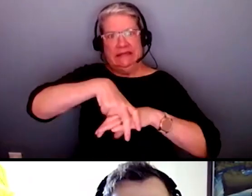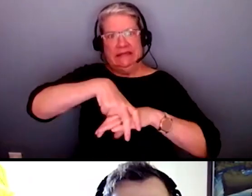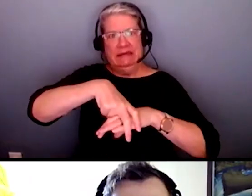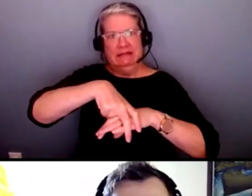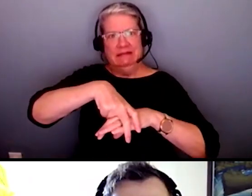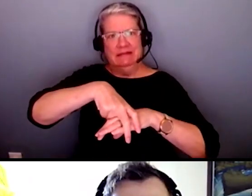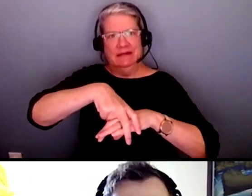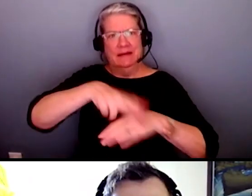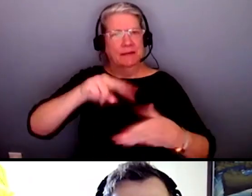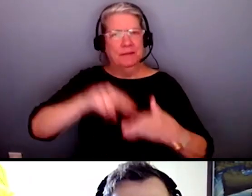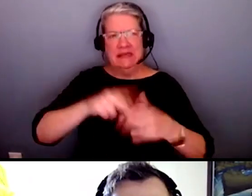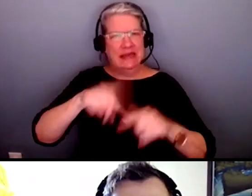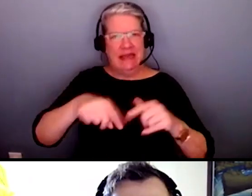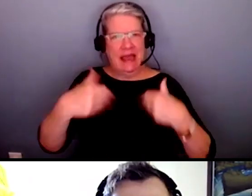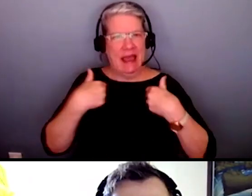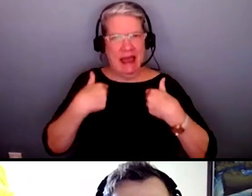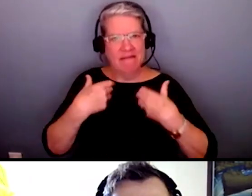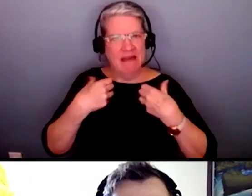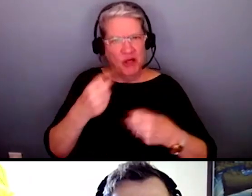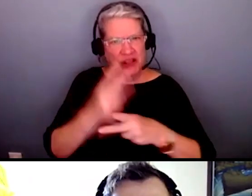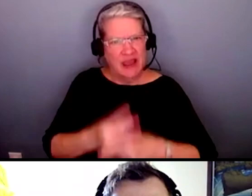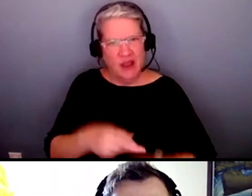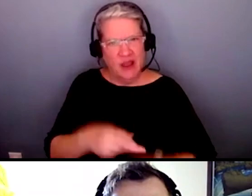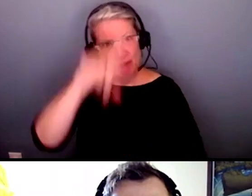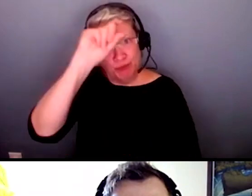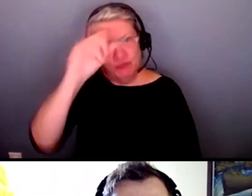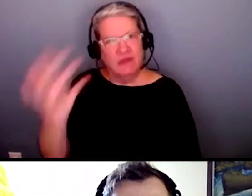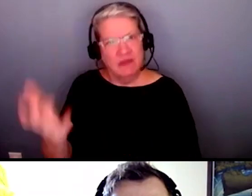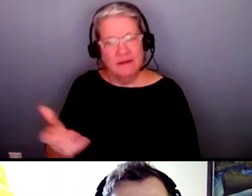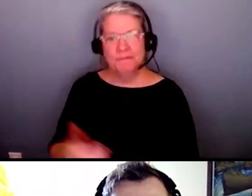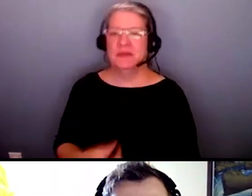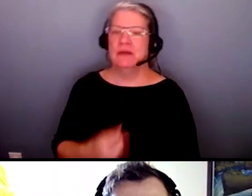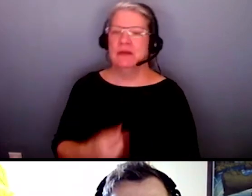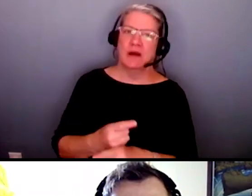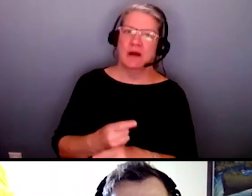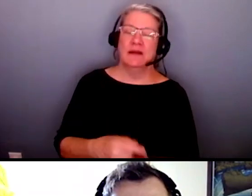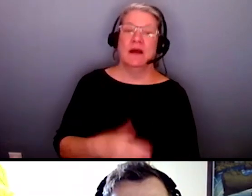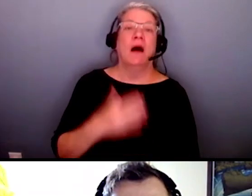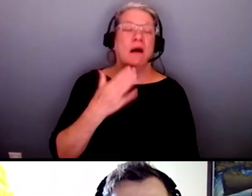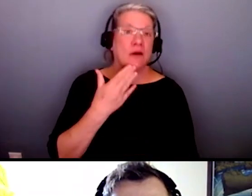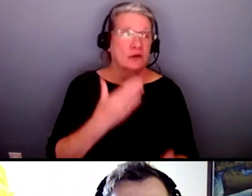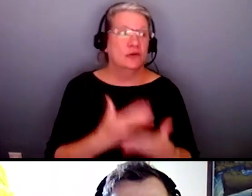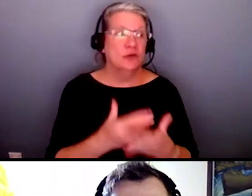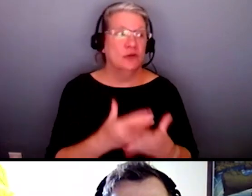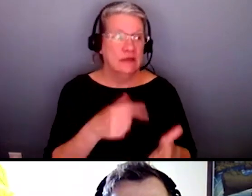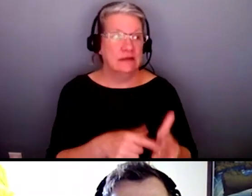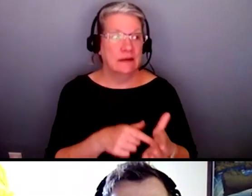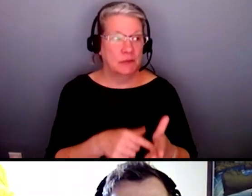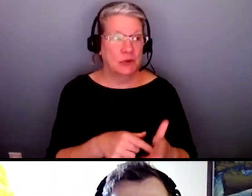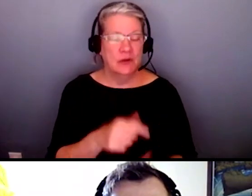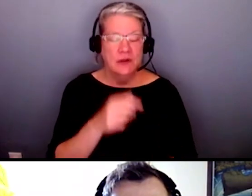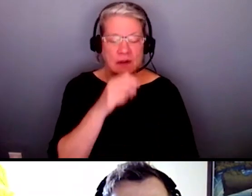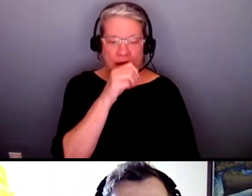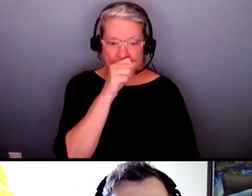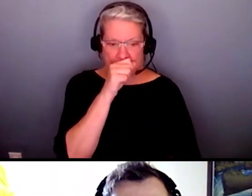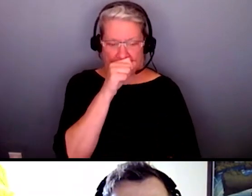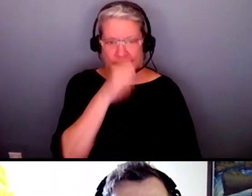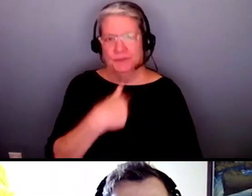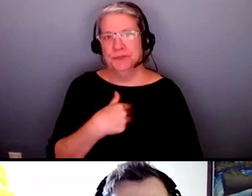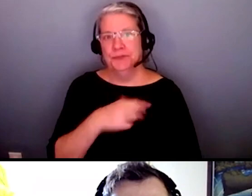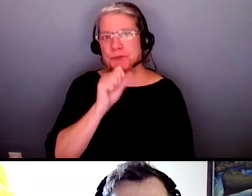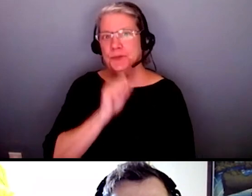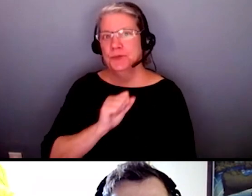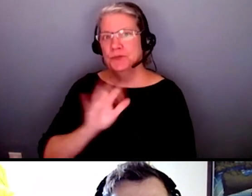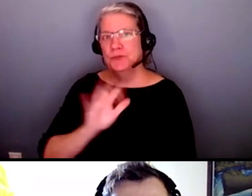get health care um right and um a really good example yeah i'm 51 years old